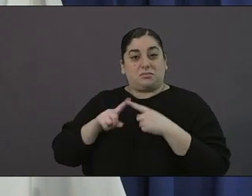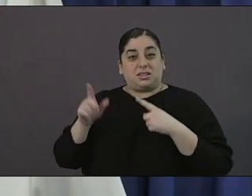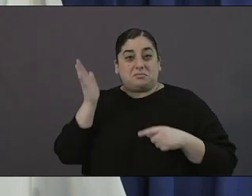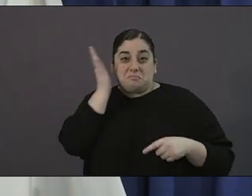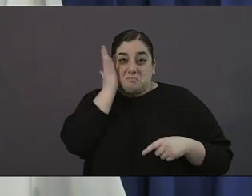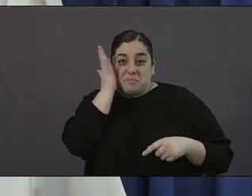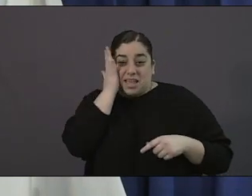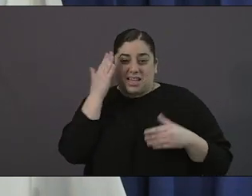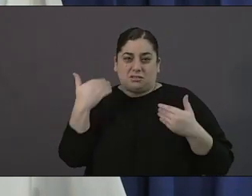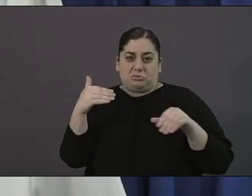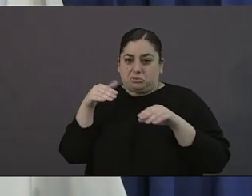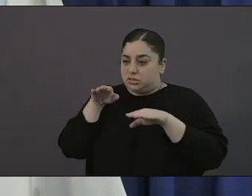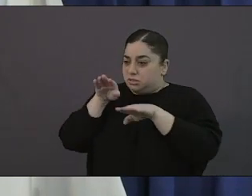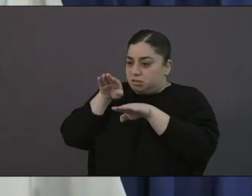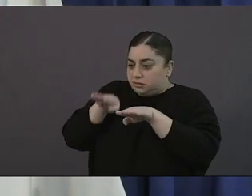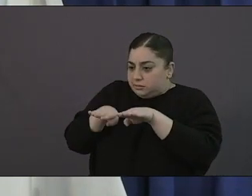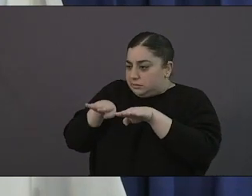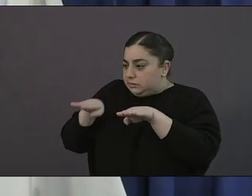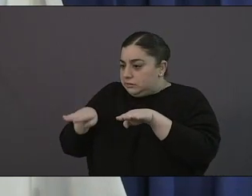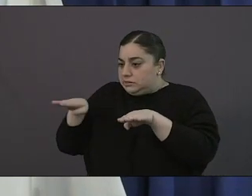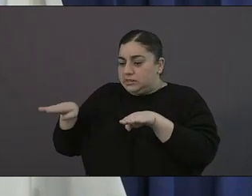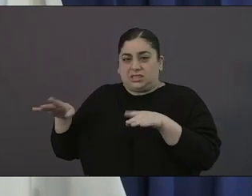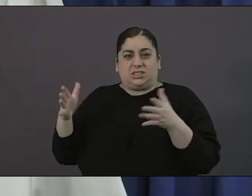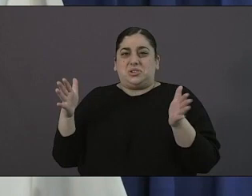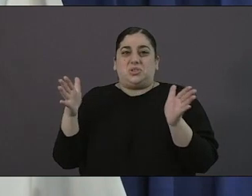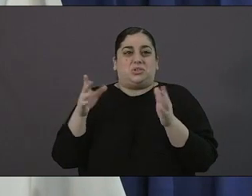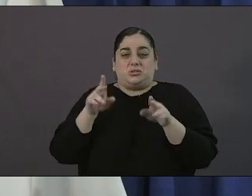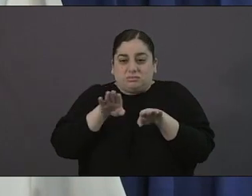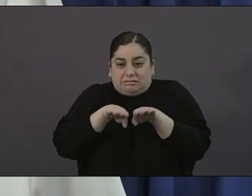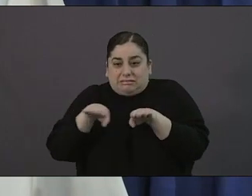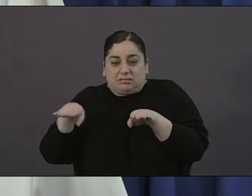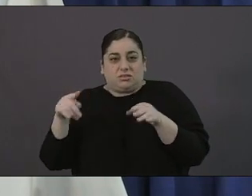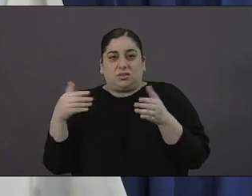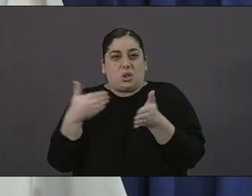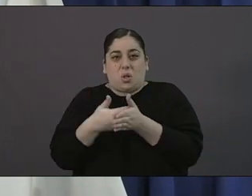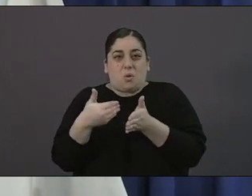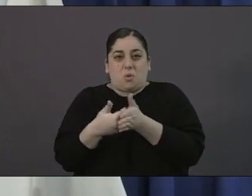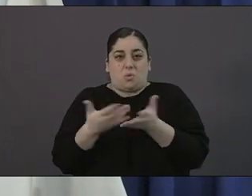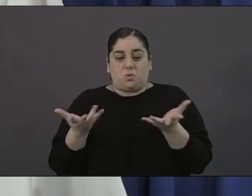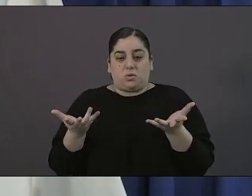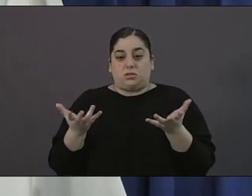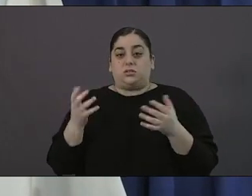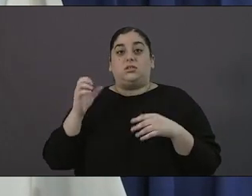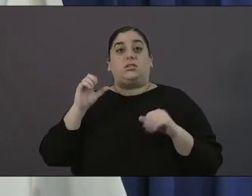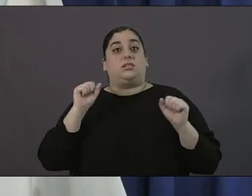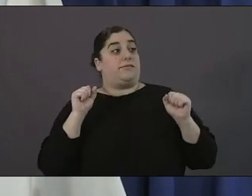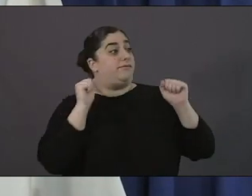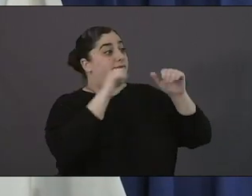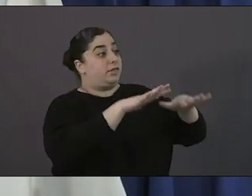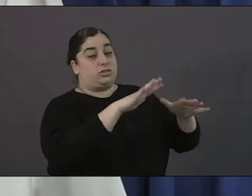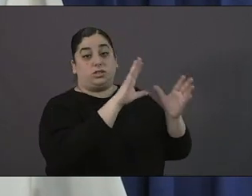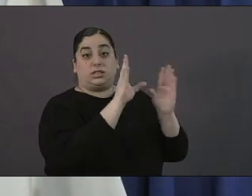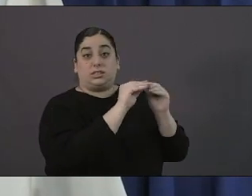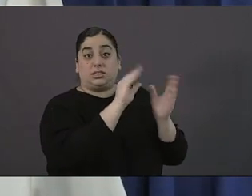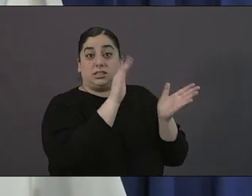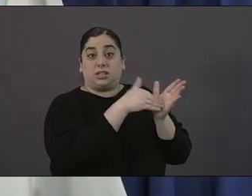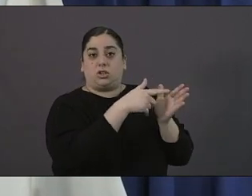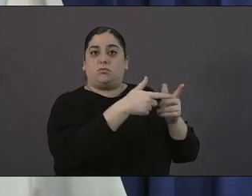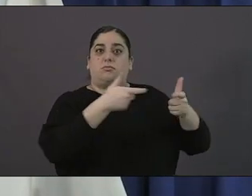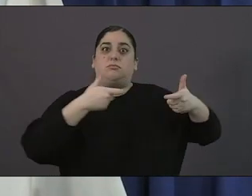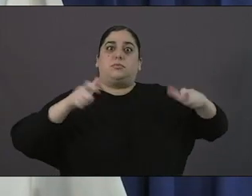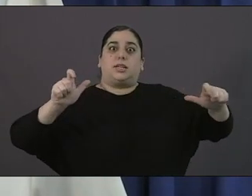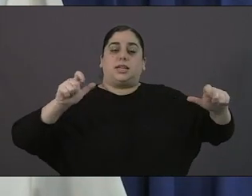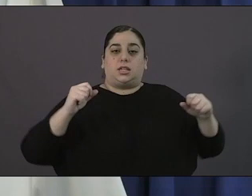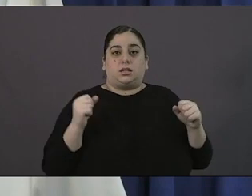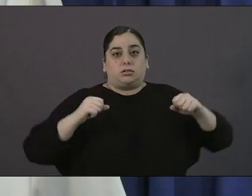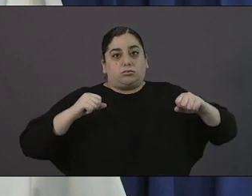allows us to have that physical space that physical distancing allows us to have all of the wraparound services all in one place in